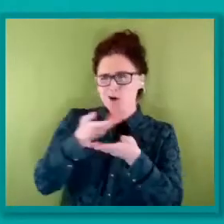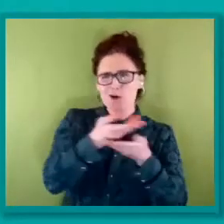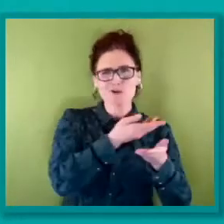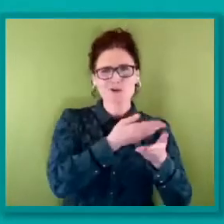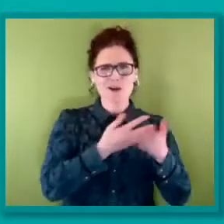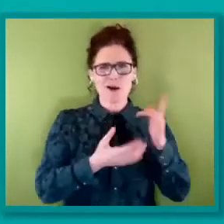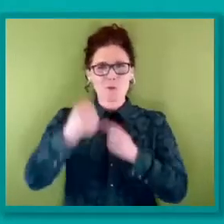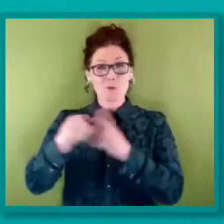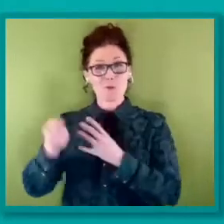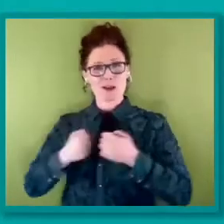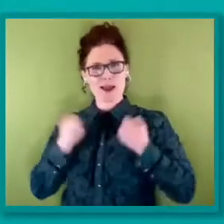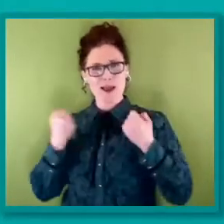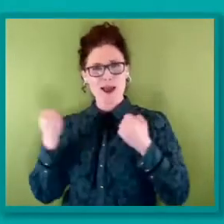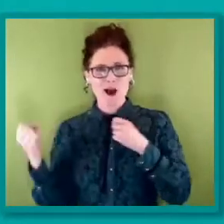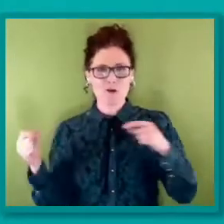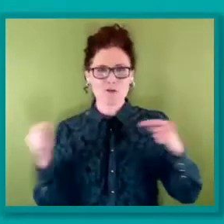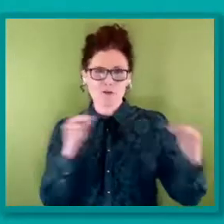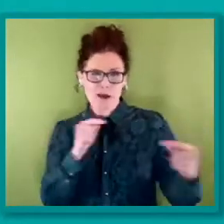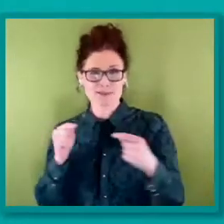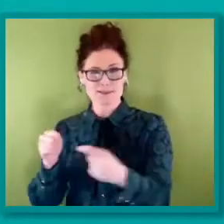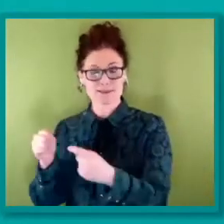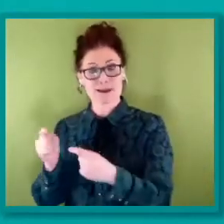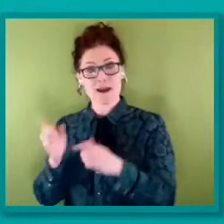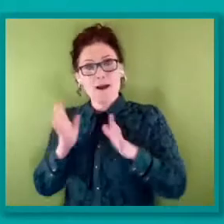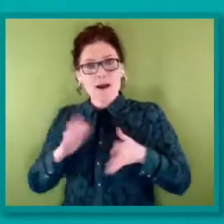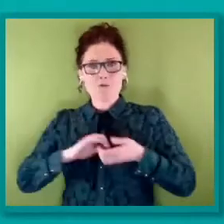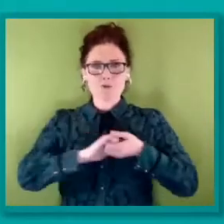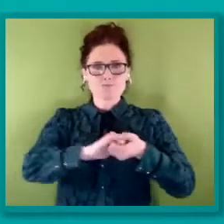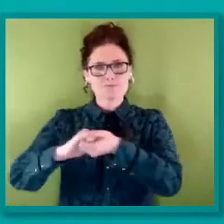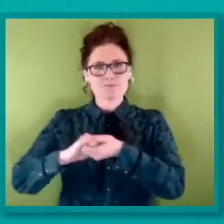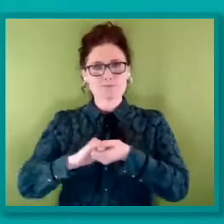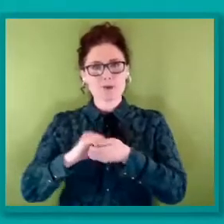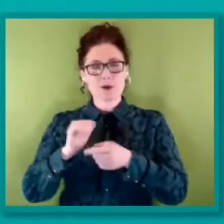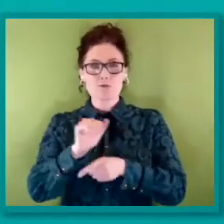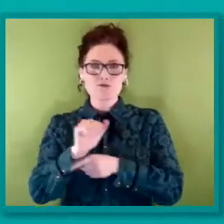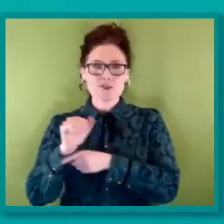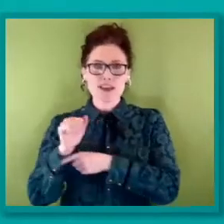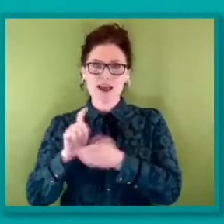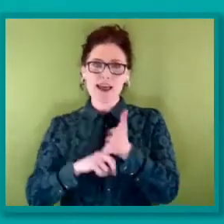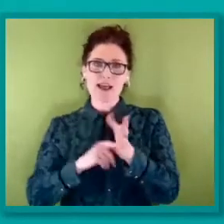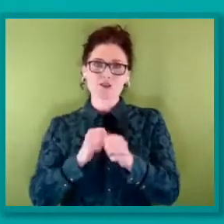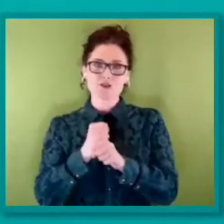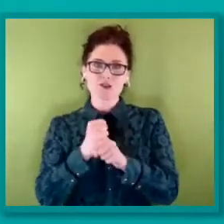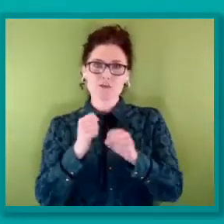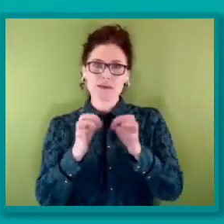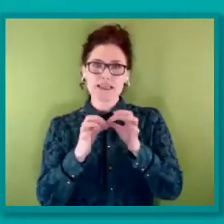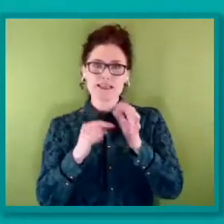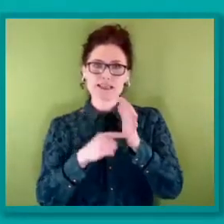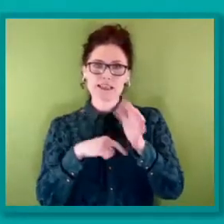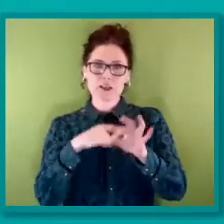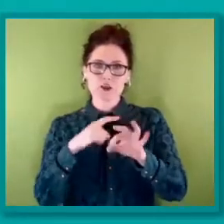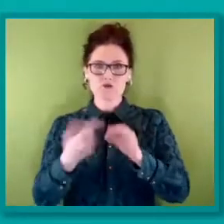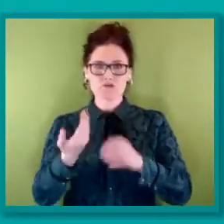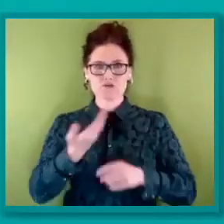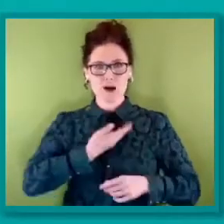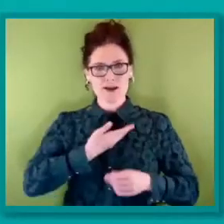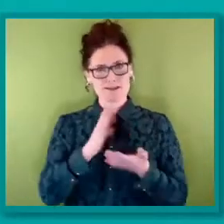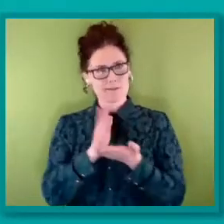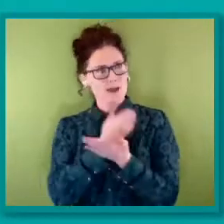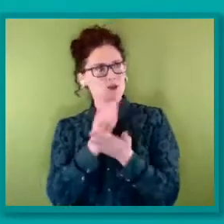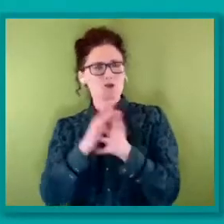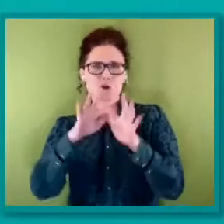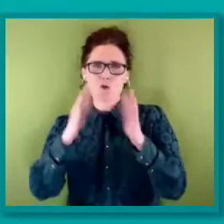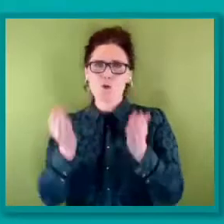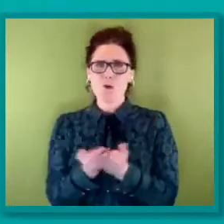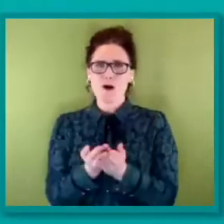in unity to protect LGBTQ people's rights and create a world where we can all be free. When I think about